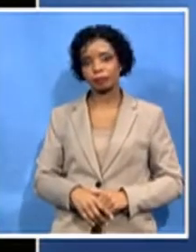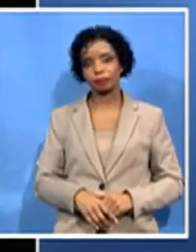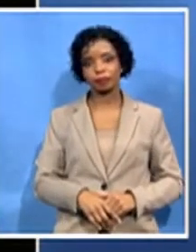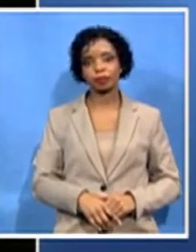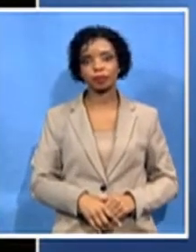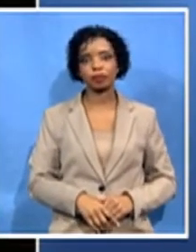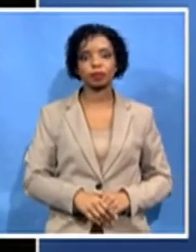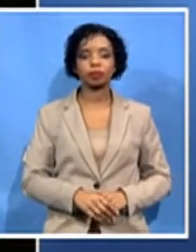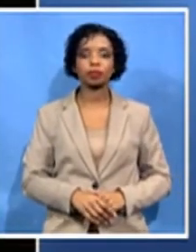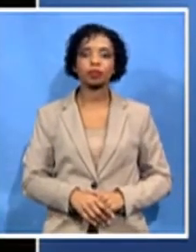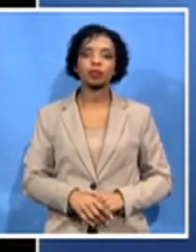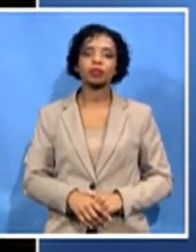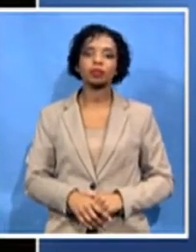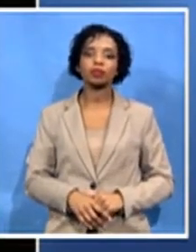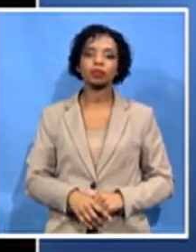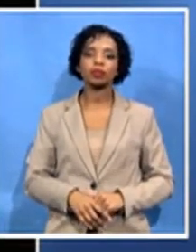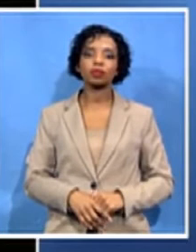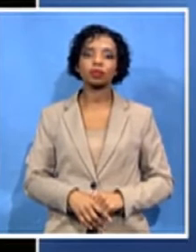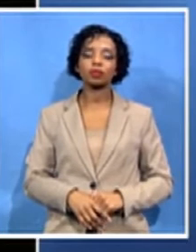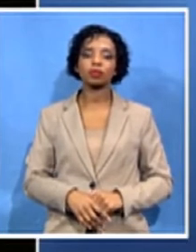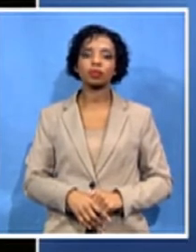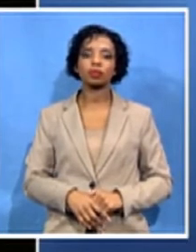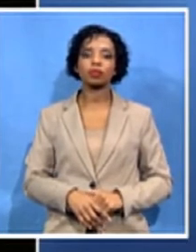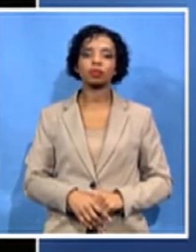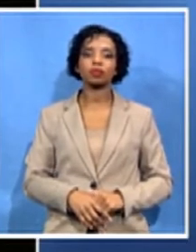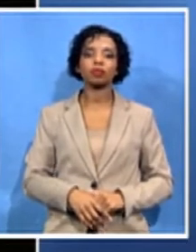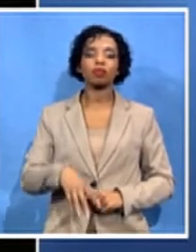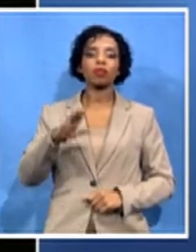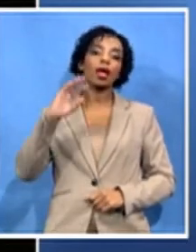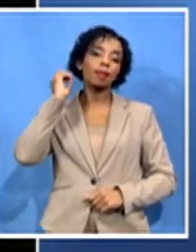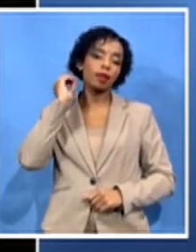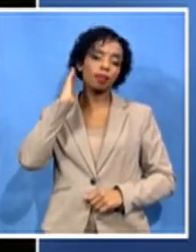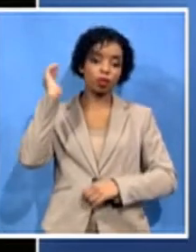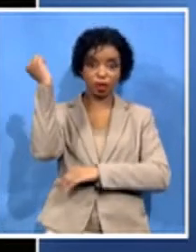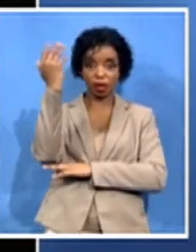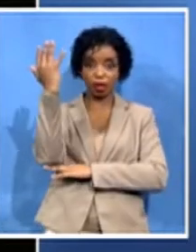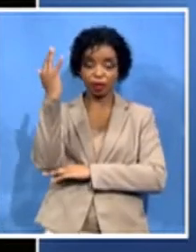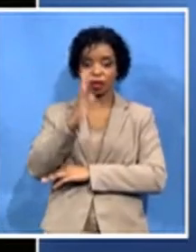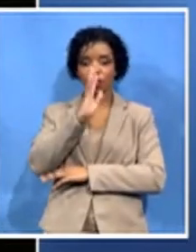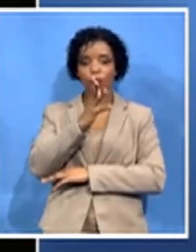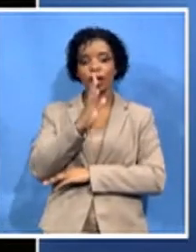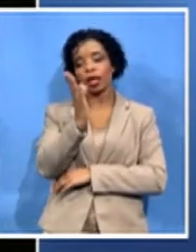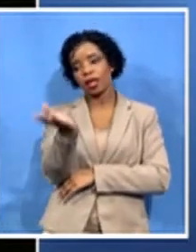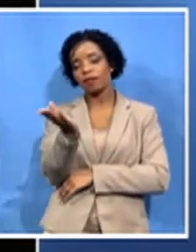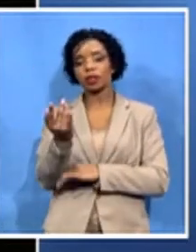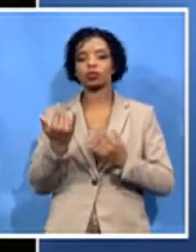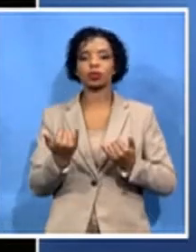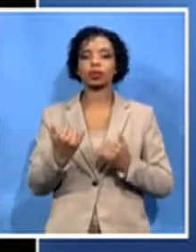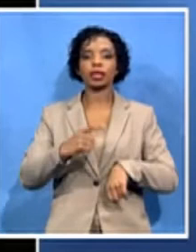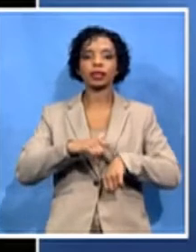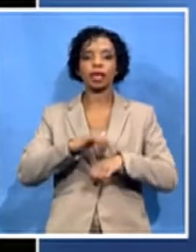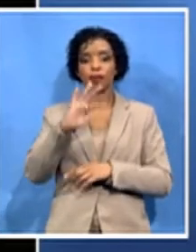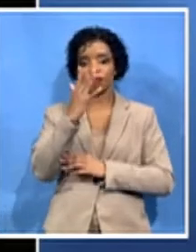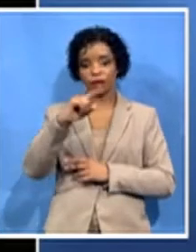memorial lecture will be hosted this evening from five to seven o'clock on our MS teams.